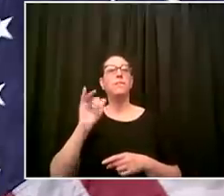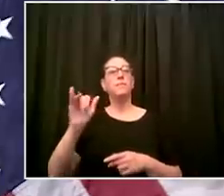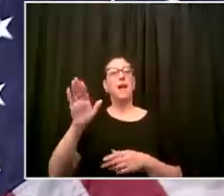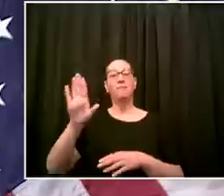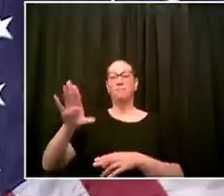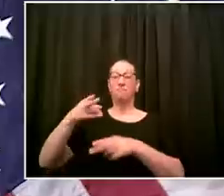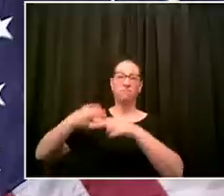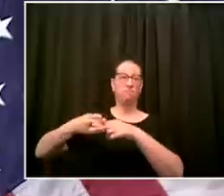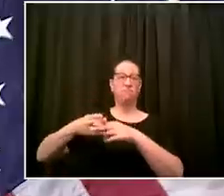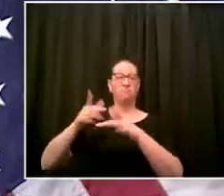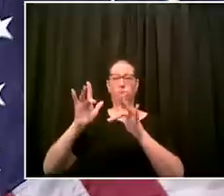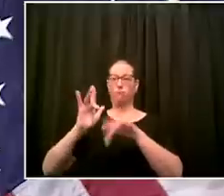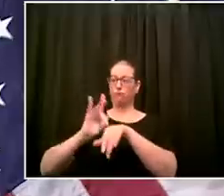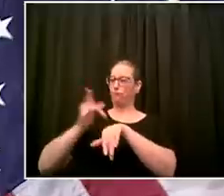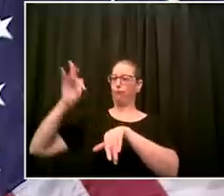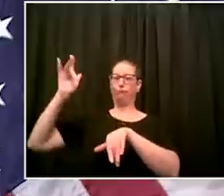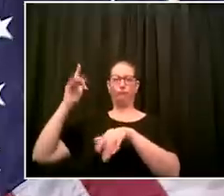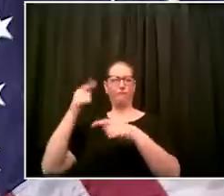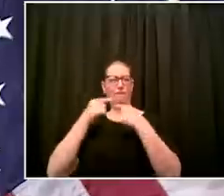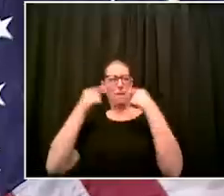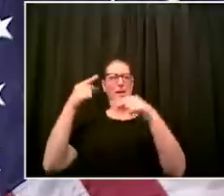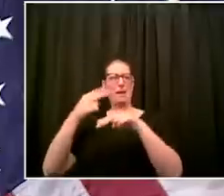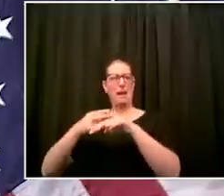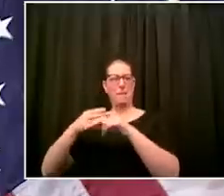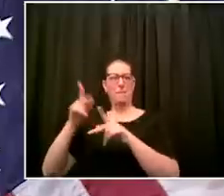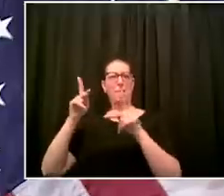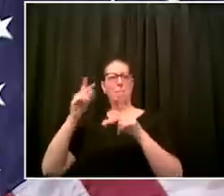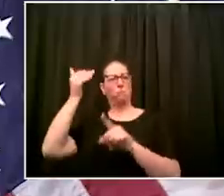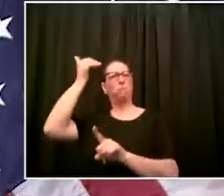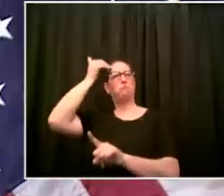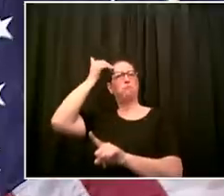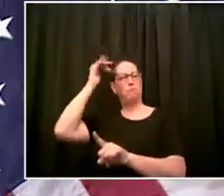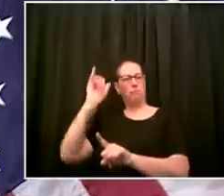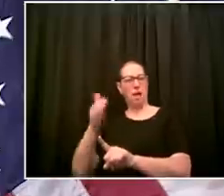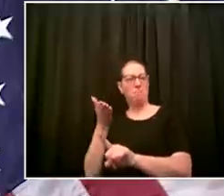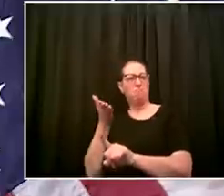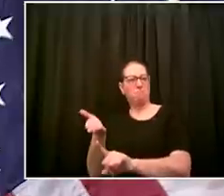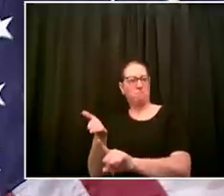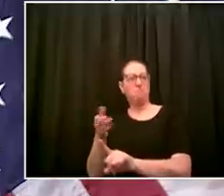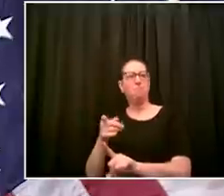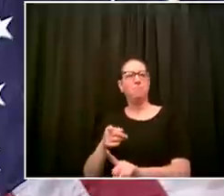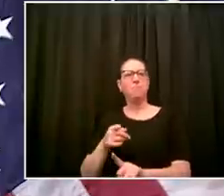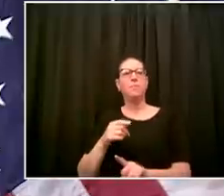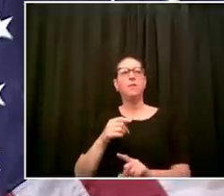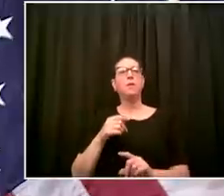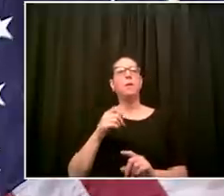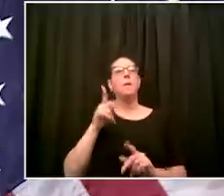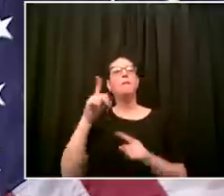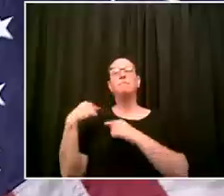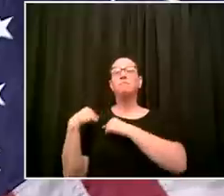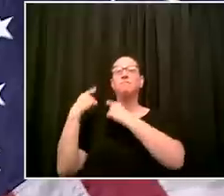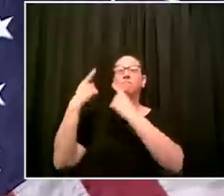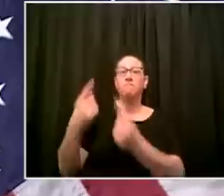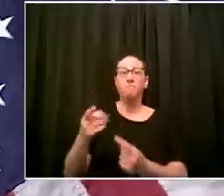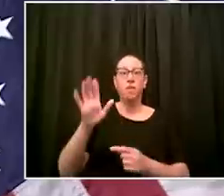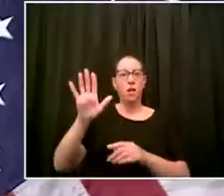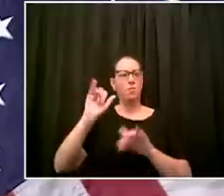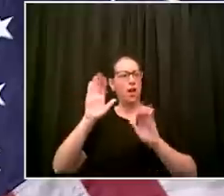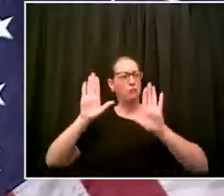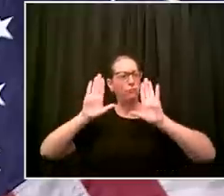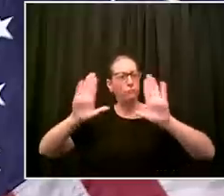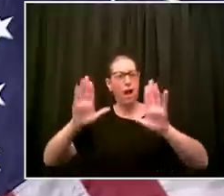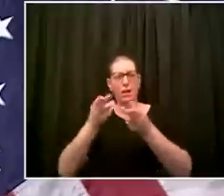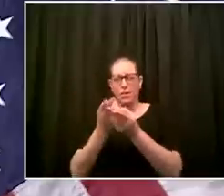favorable there's a lot of very positive things historically we've known about kohler if something went wrong in the middle of this